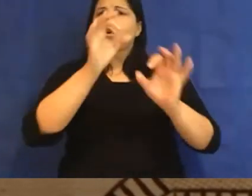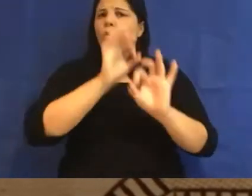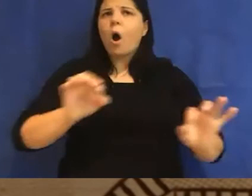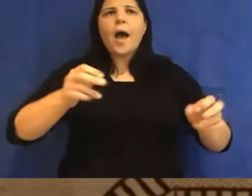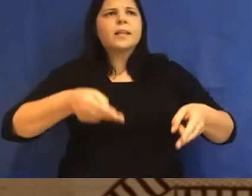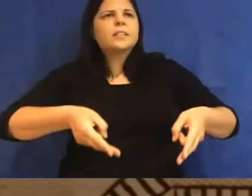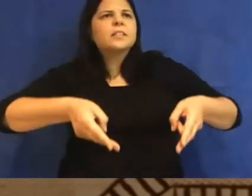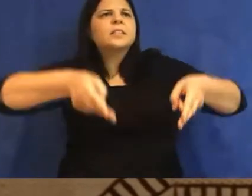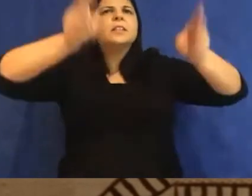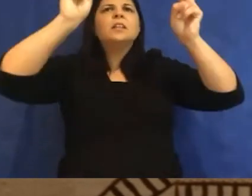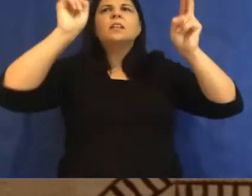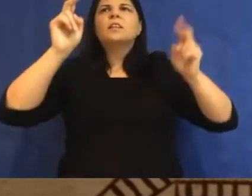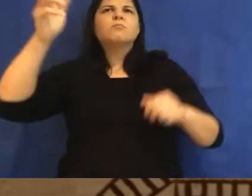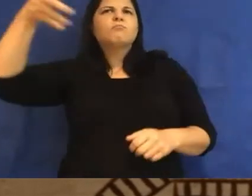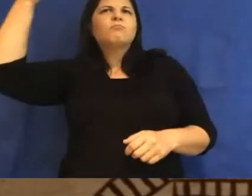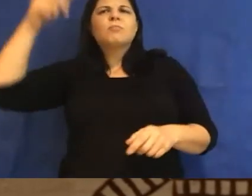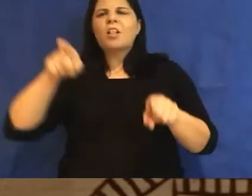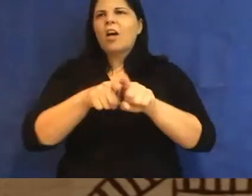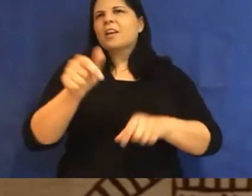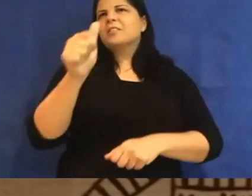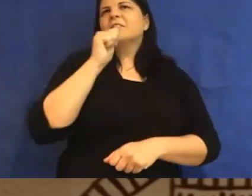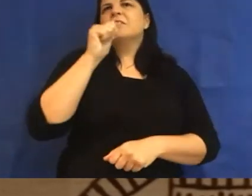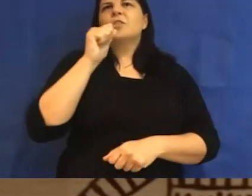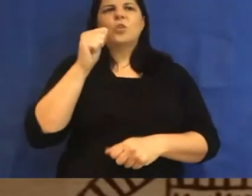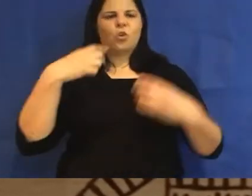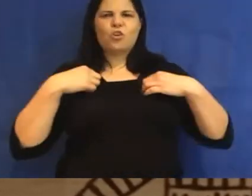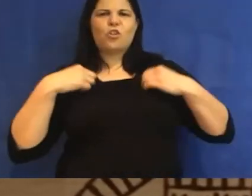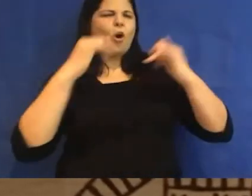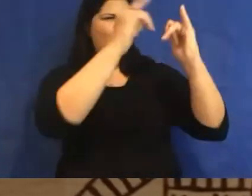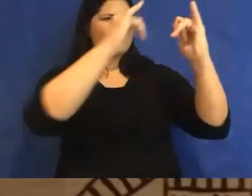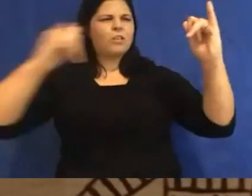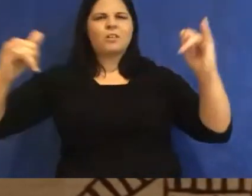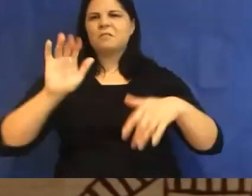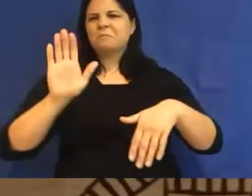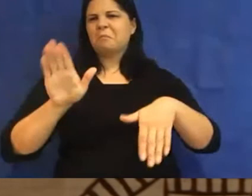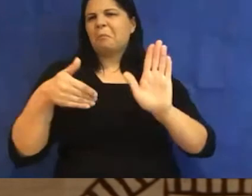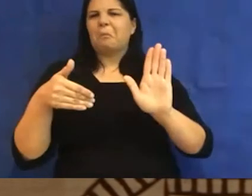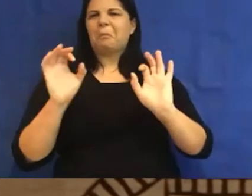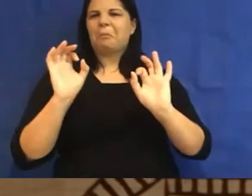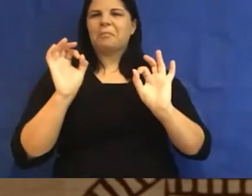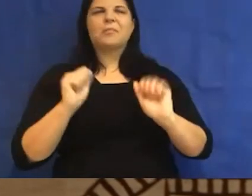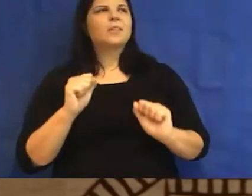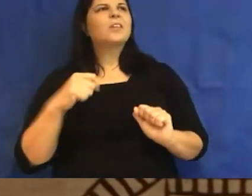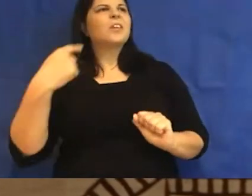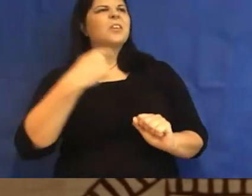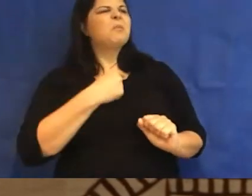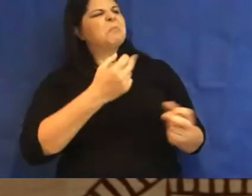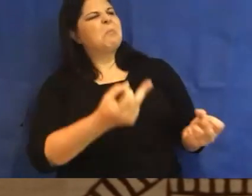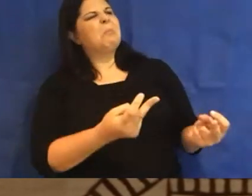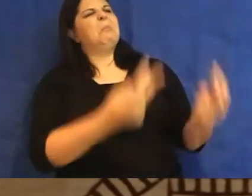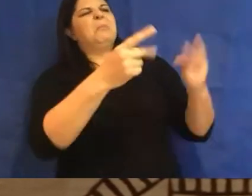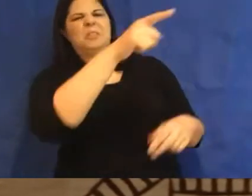made into a fantasy tavern slash boutique clothes store with only us as proprietors, and we say, fuck your propriety.